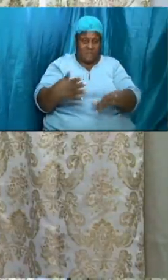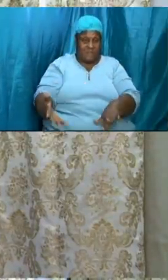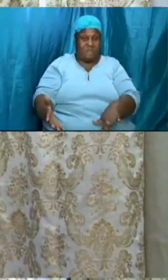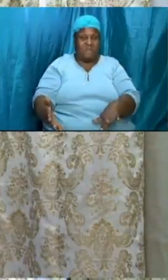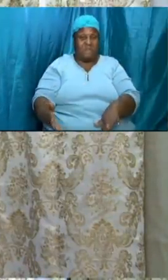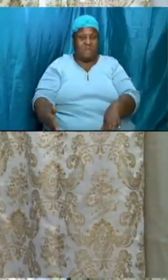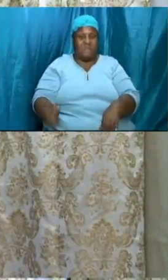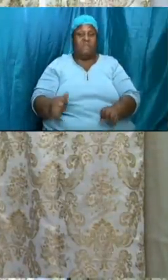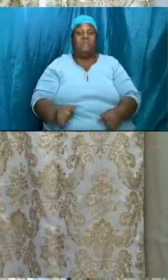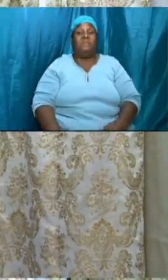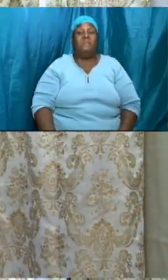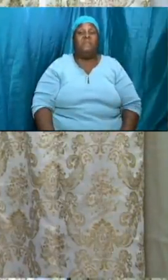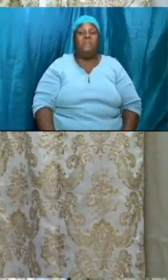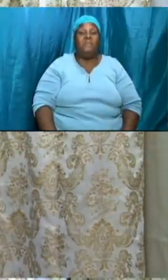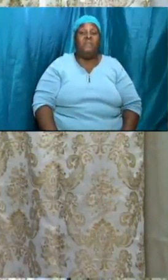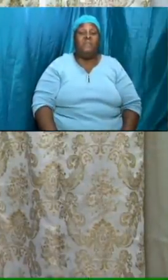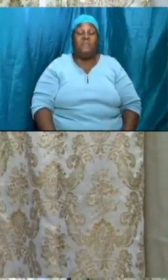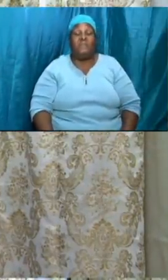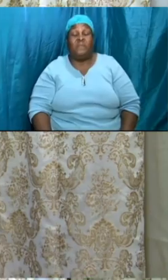emphatically yes